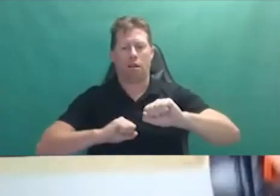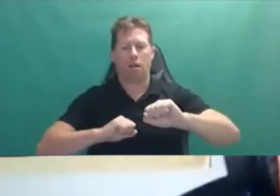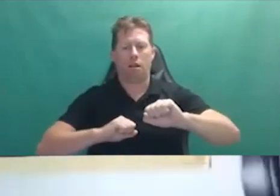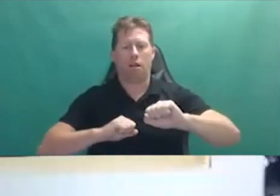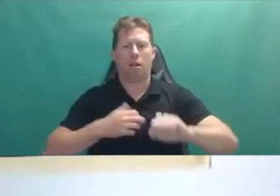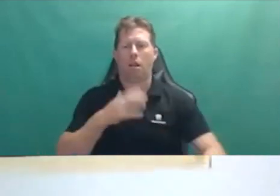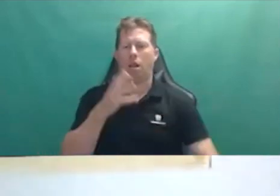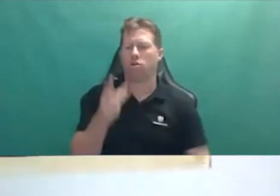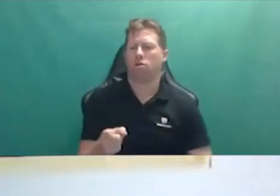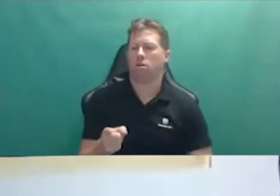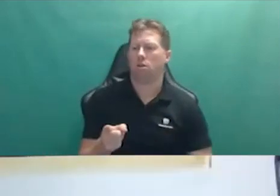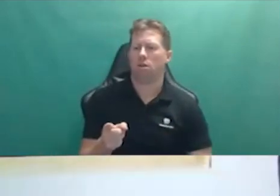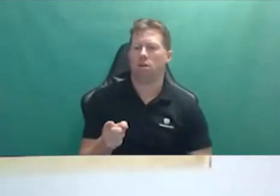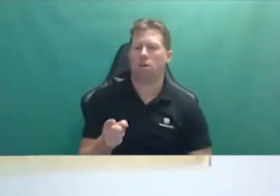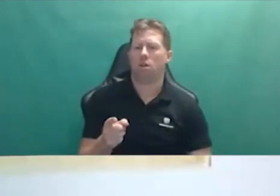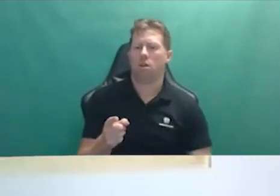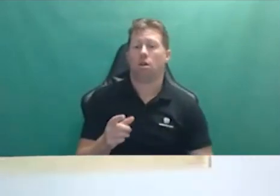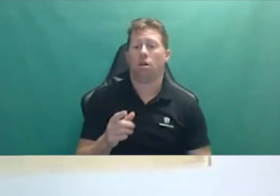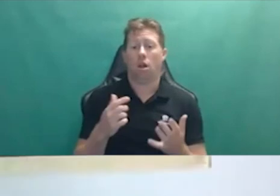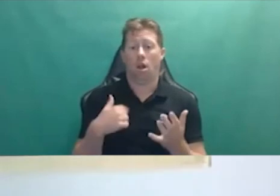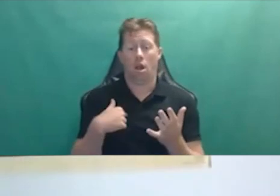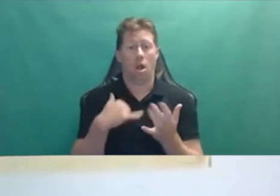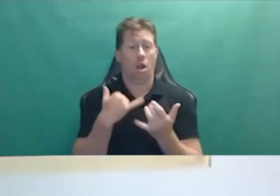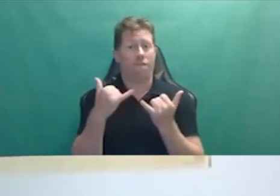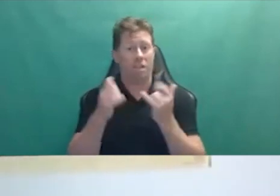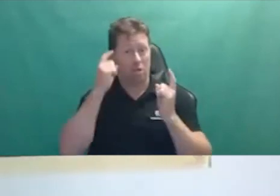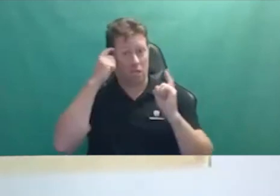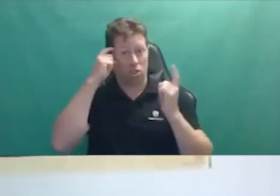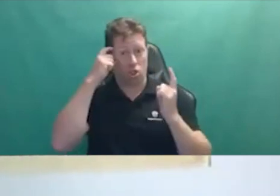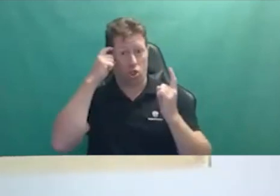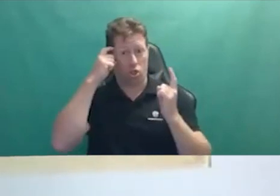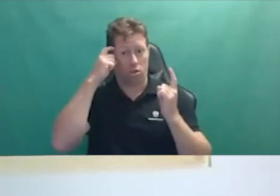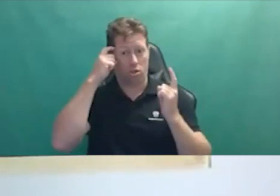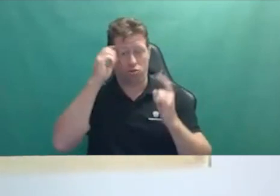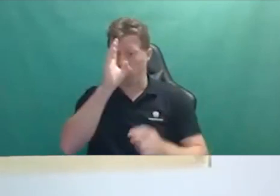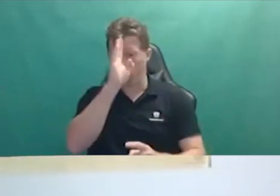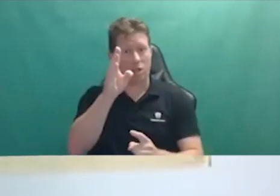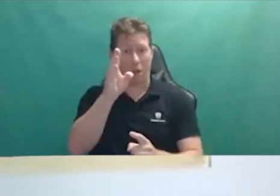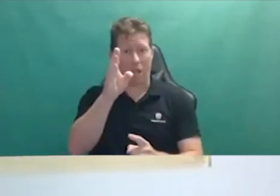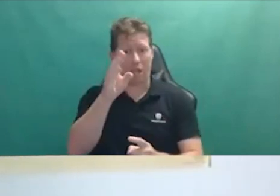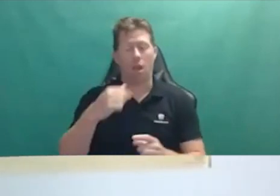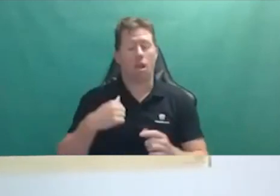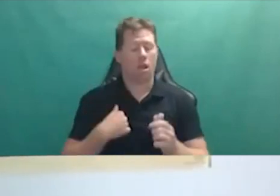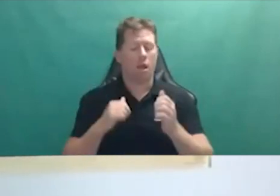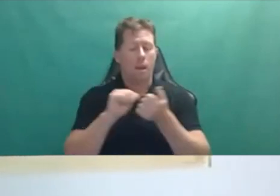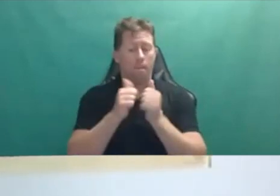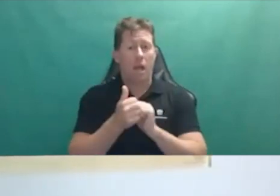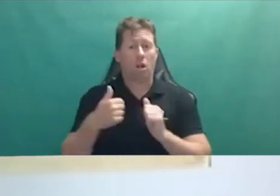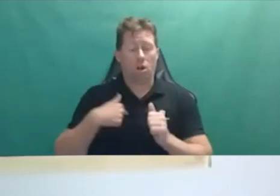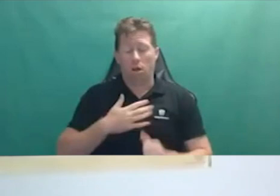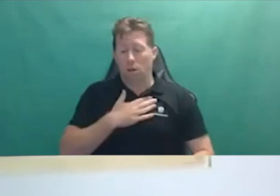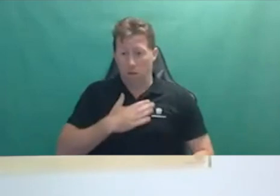You know, needless to say, I was concerned by this point already. But the fact of the matter is my partner and I proceeded with the assessment,